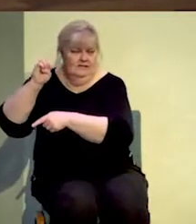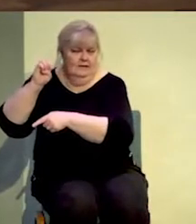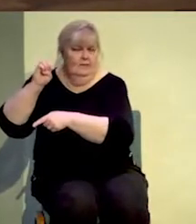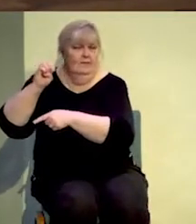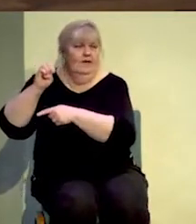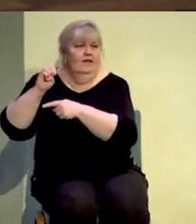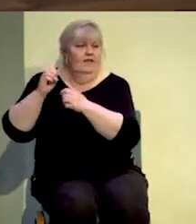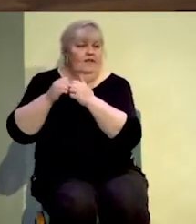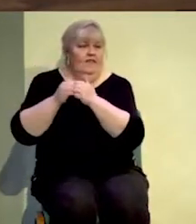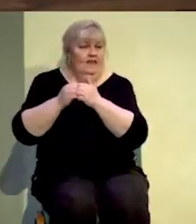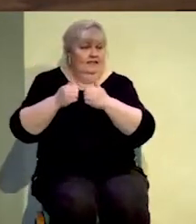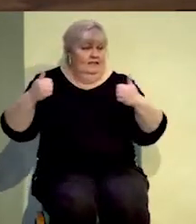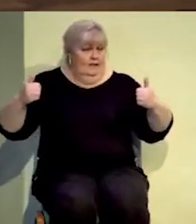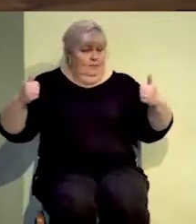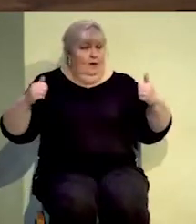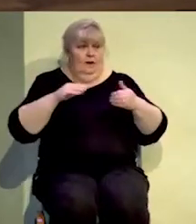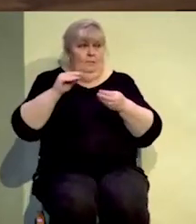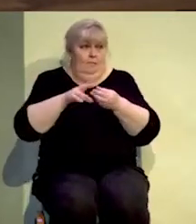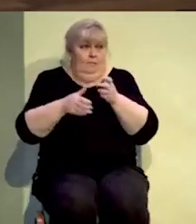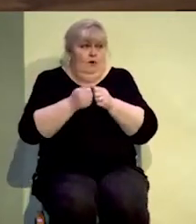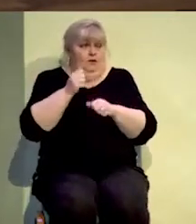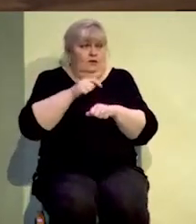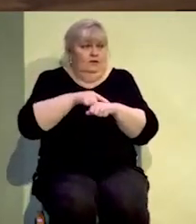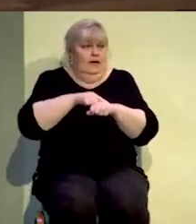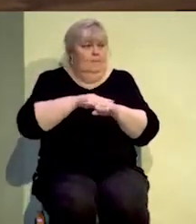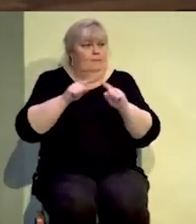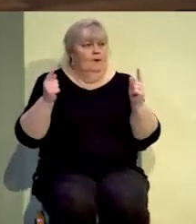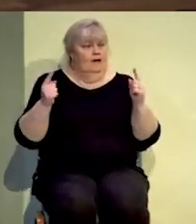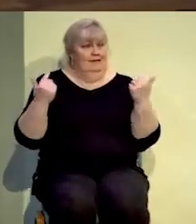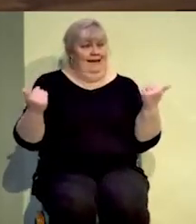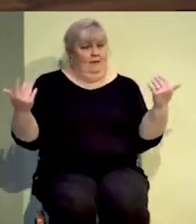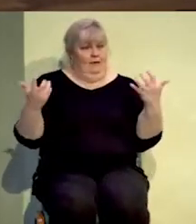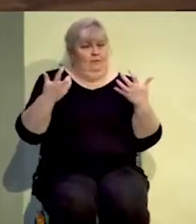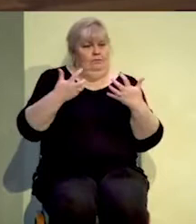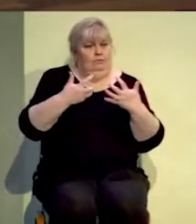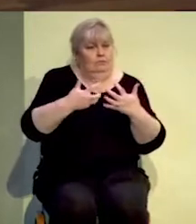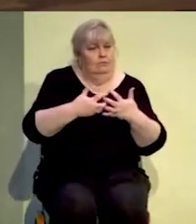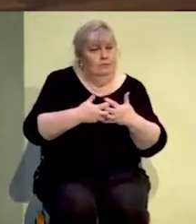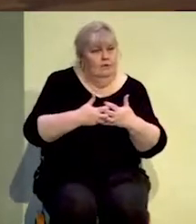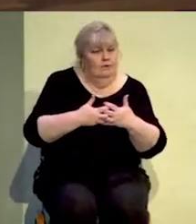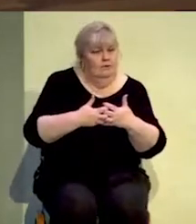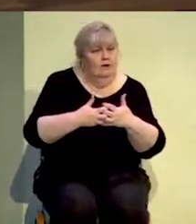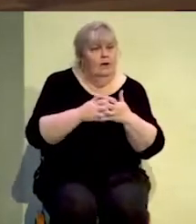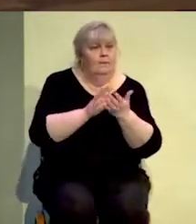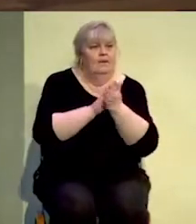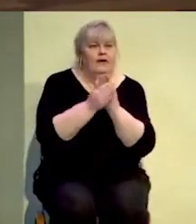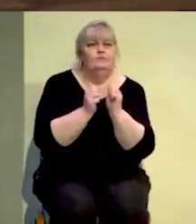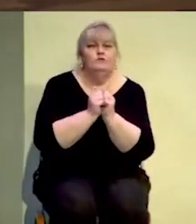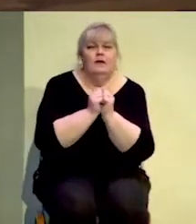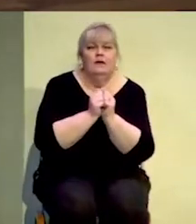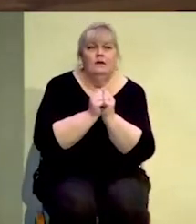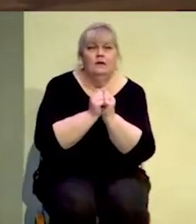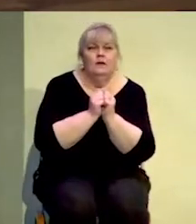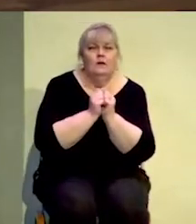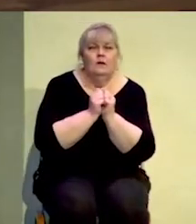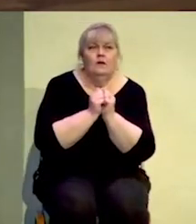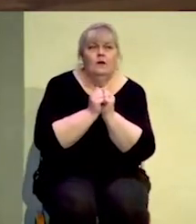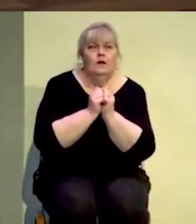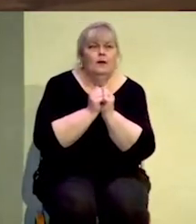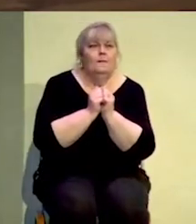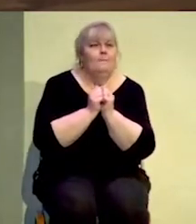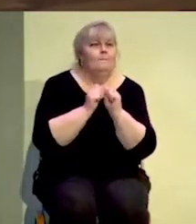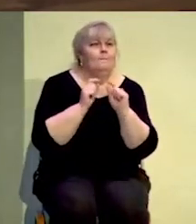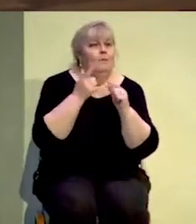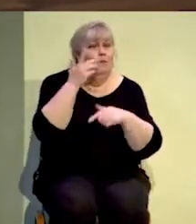and they joined forces. And they joined forces and they became bitter enemies of the